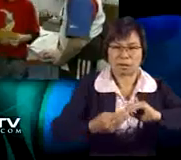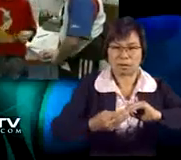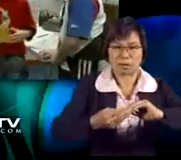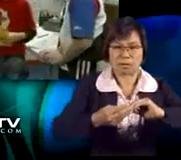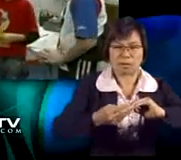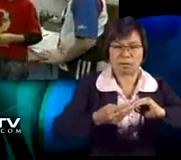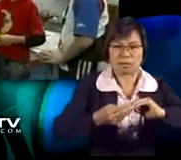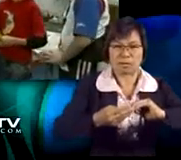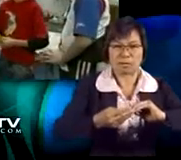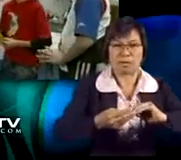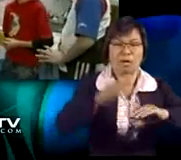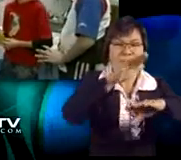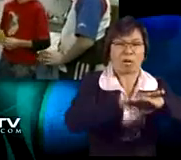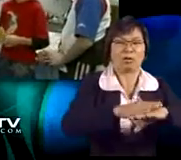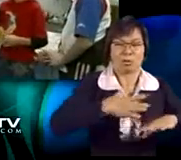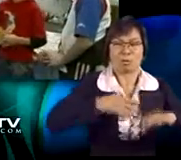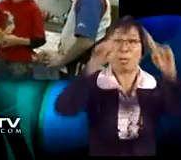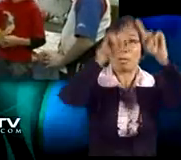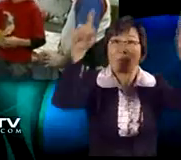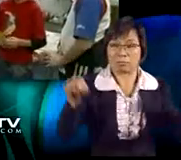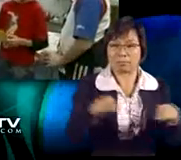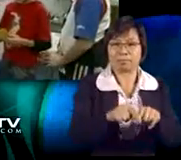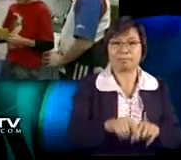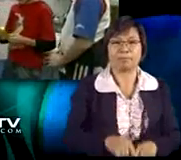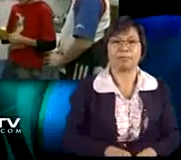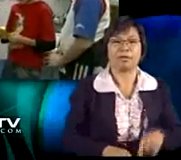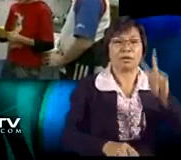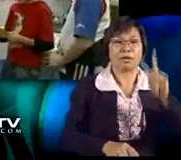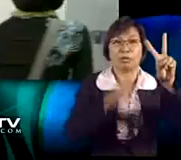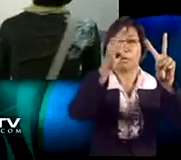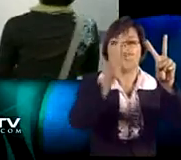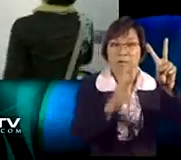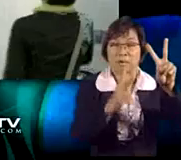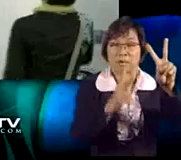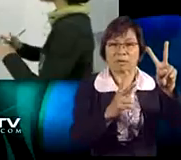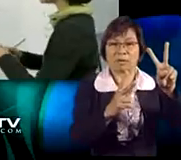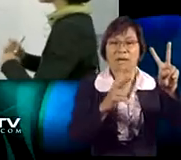Susie, could you please write these mixed numbers on the whiteboard while we read them out? Yeah, sure.